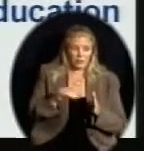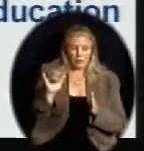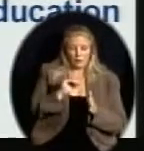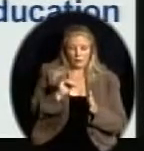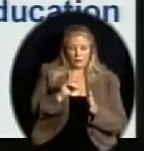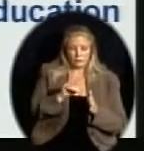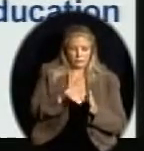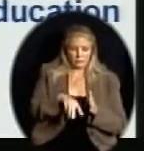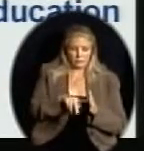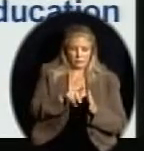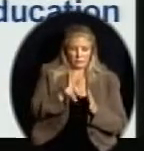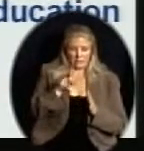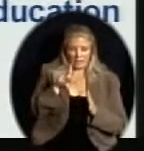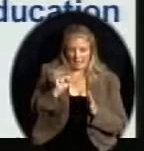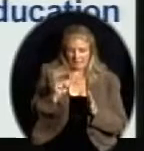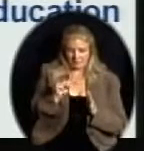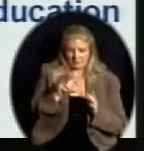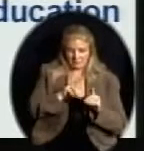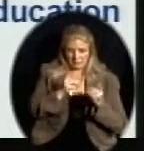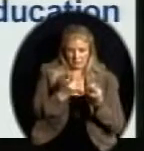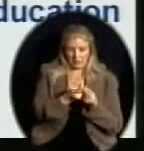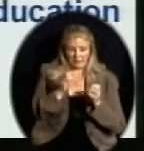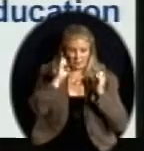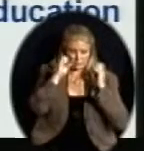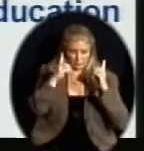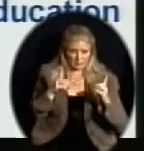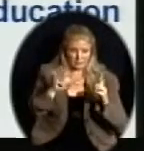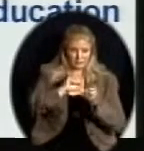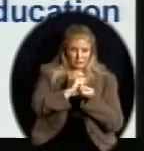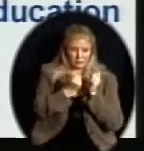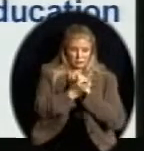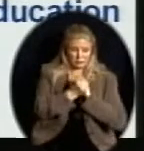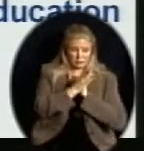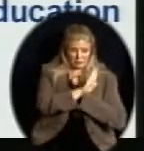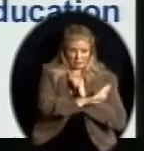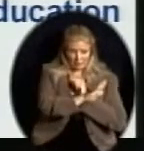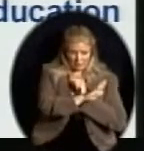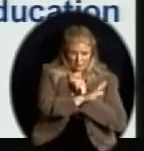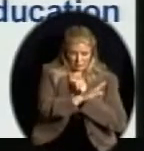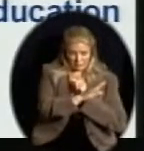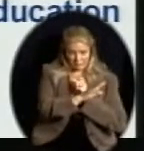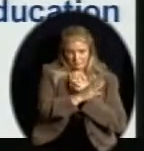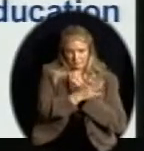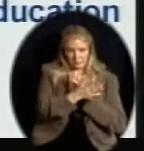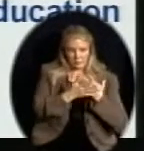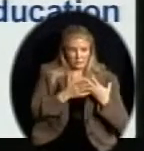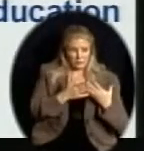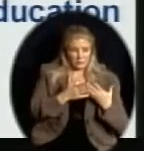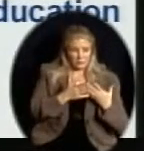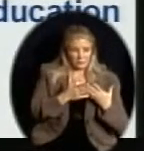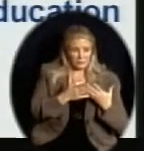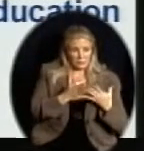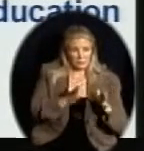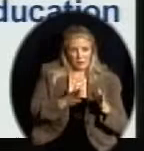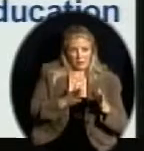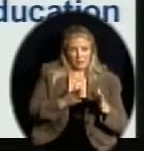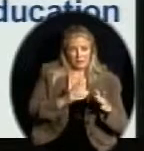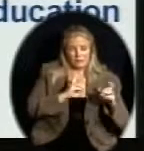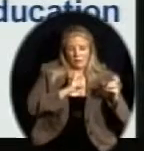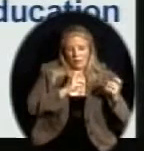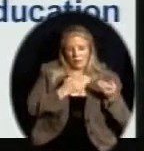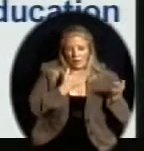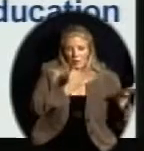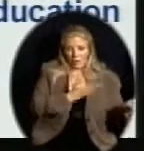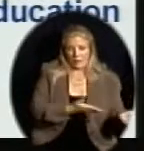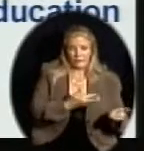of Education changed their practice in providing some resources for local school districts in Kansas. They